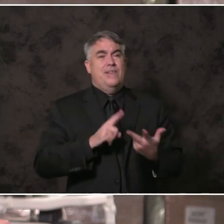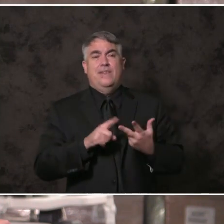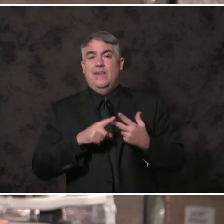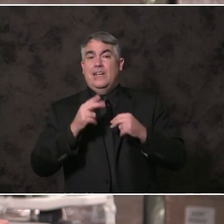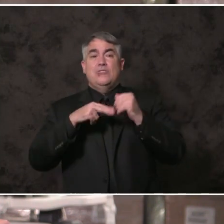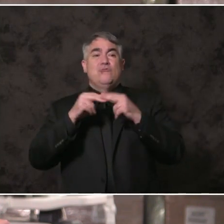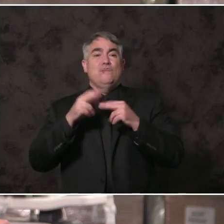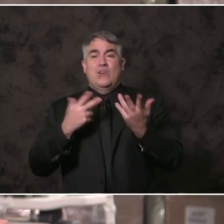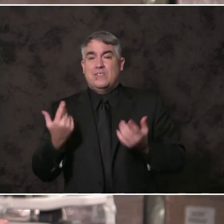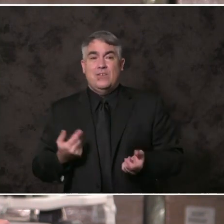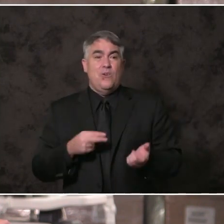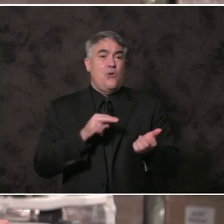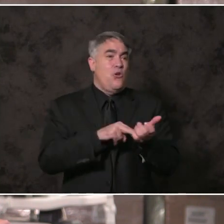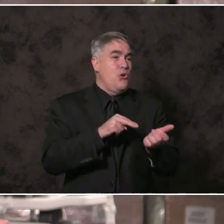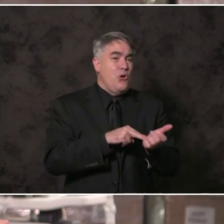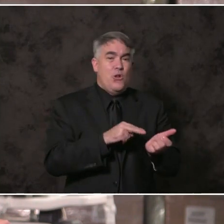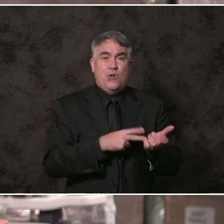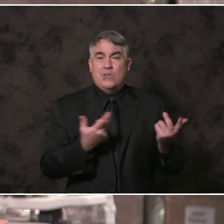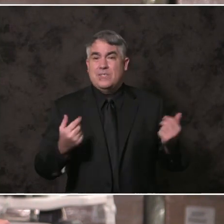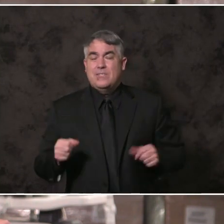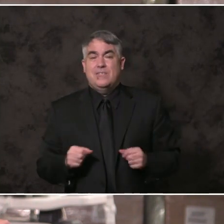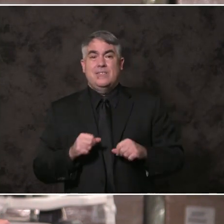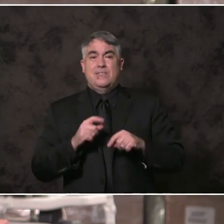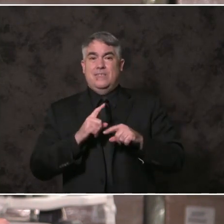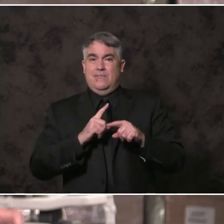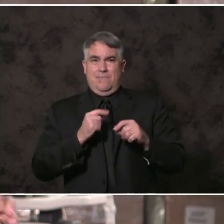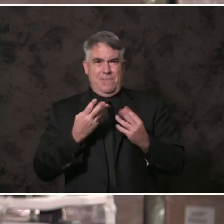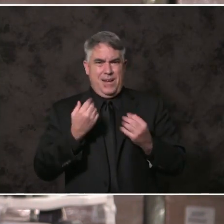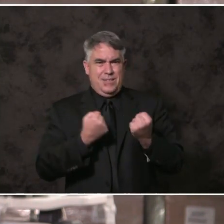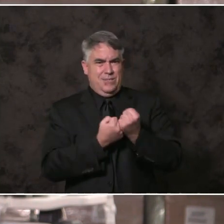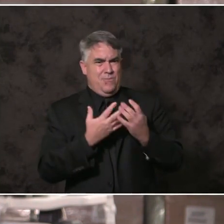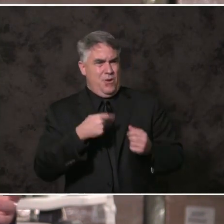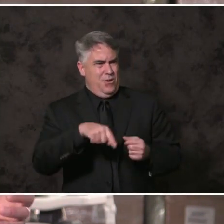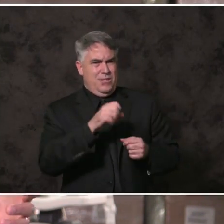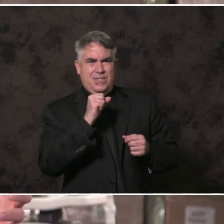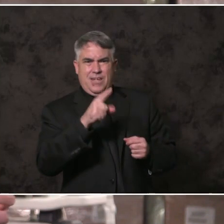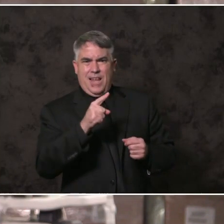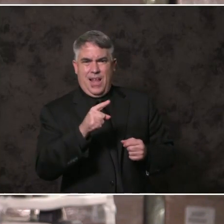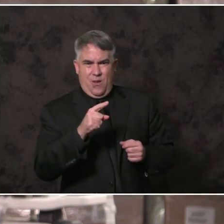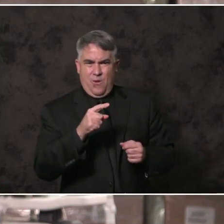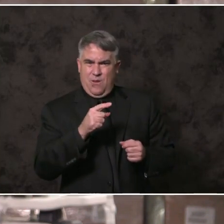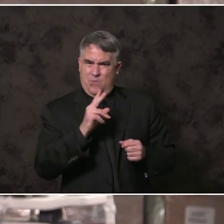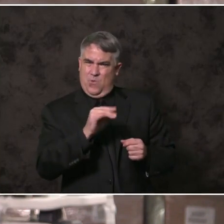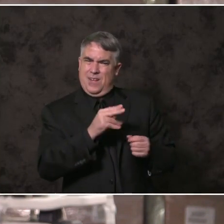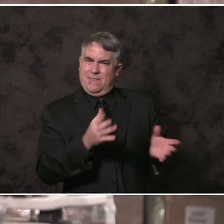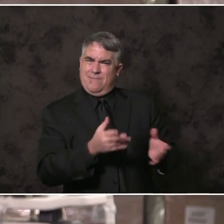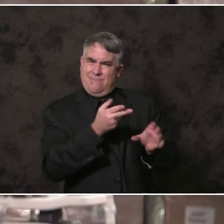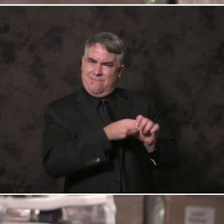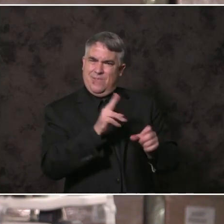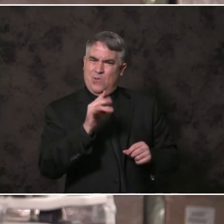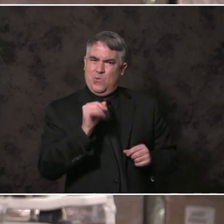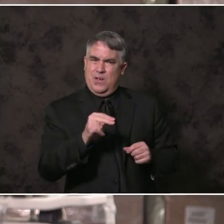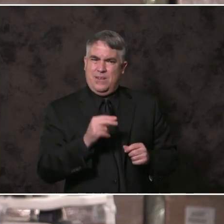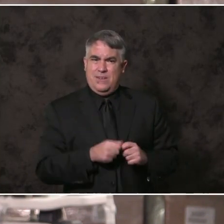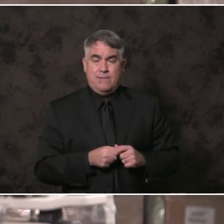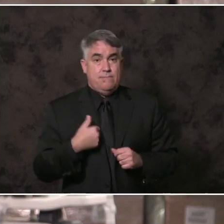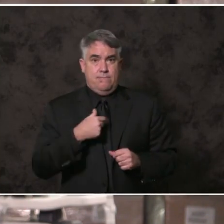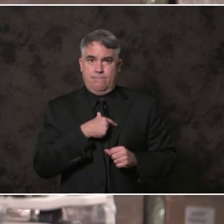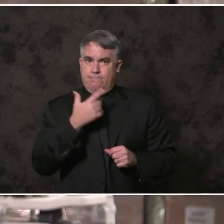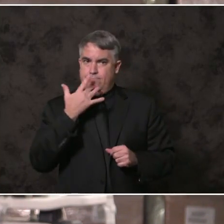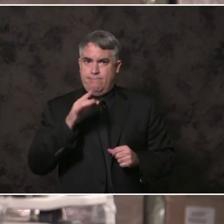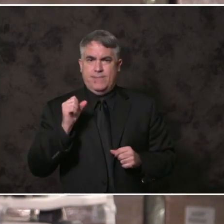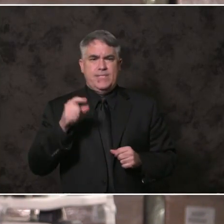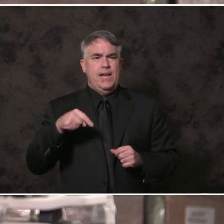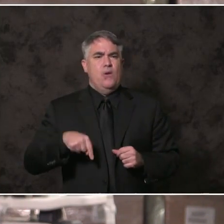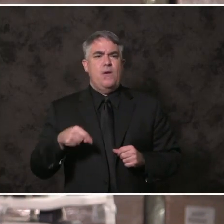That means supporting San Diego's unions. And we are incredibly fortunate in San Diego to have a balanced